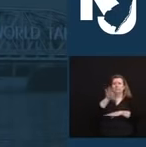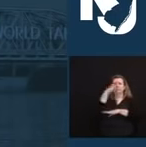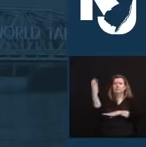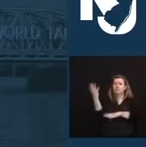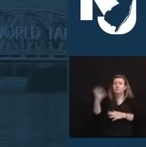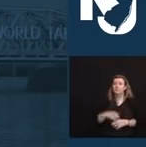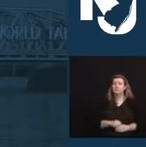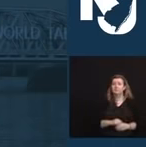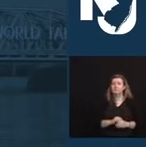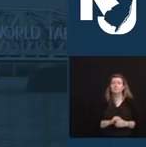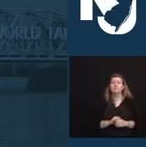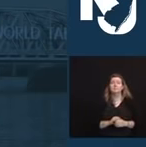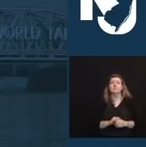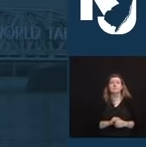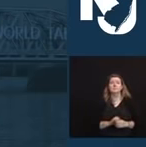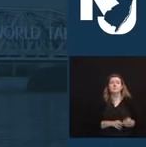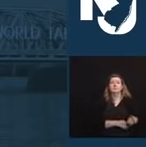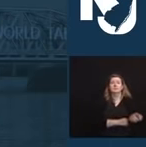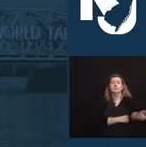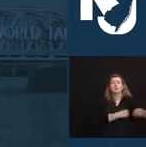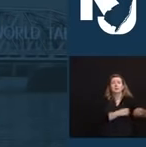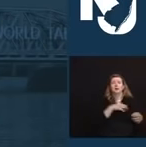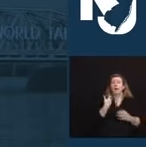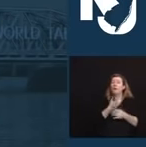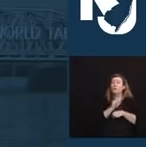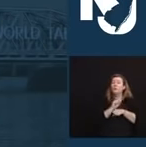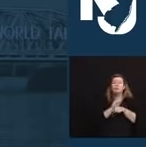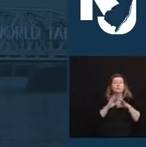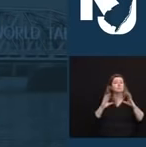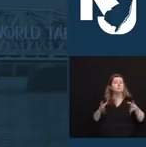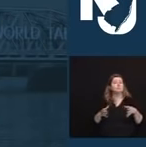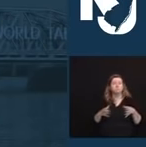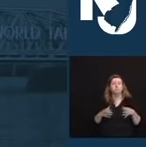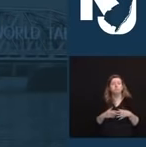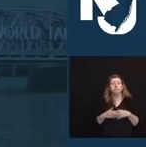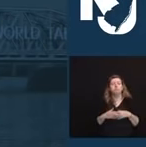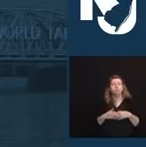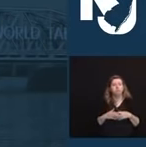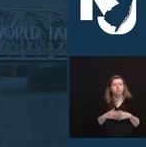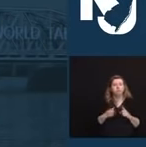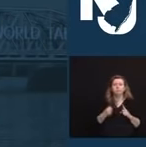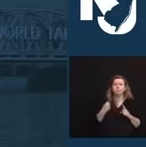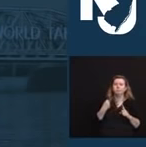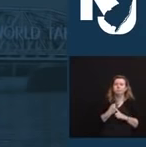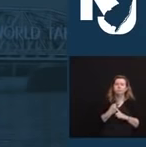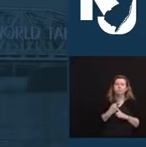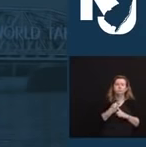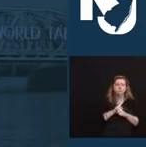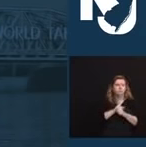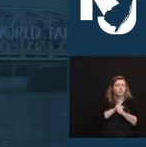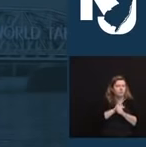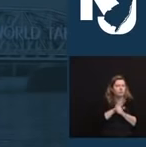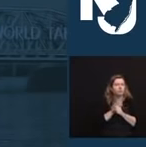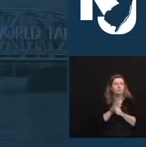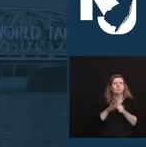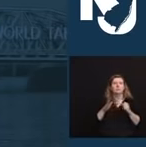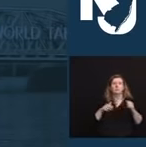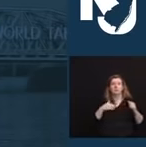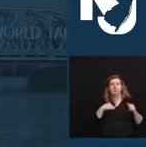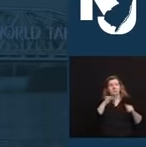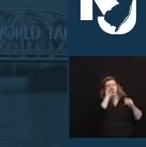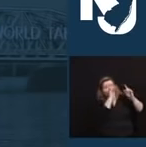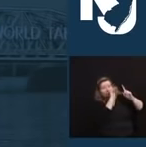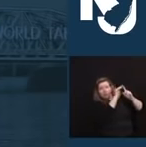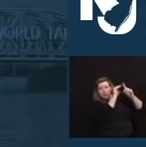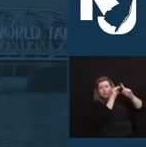this pandemic on our workforce and on our economy has been enormous. And I urge the President to sign the stimulus bill that's on his